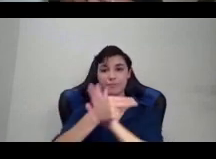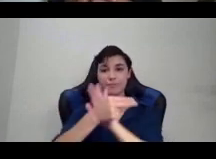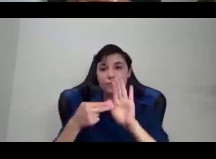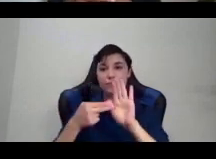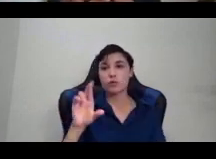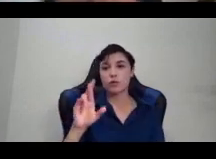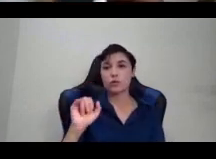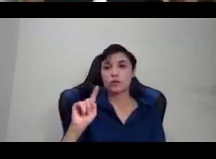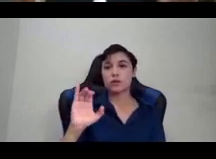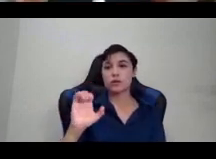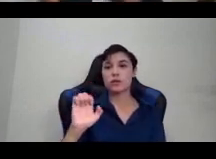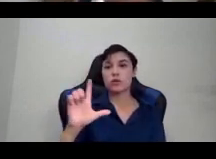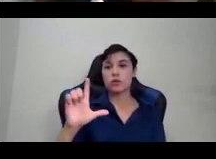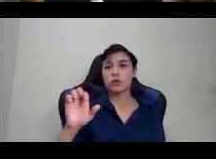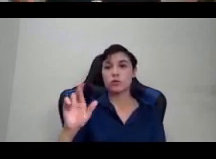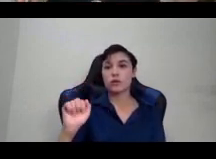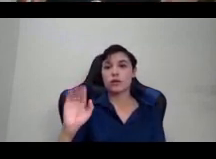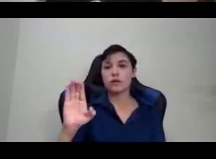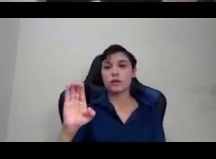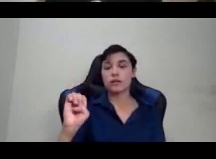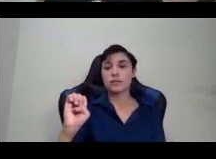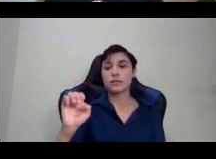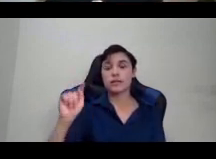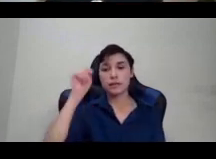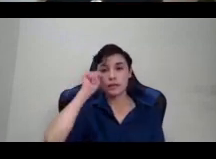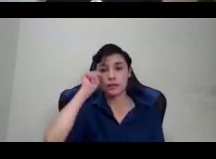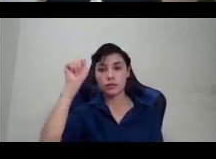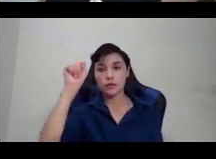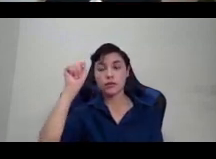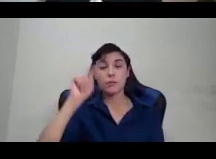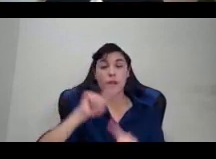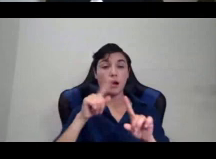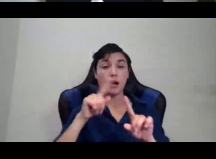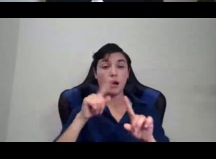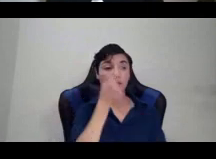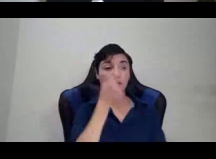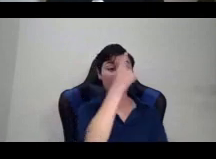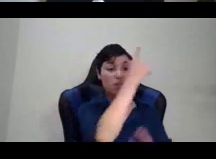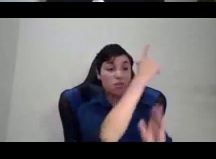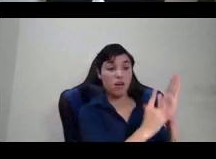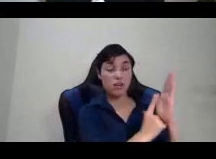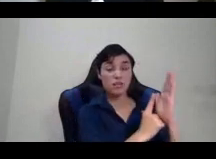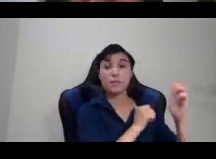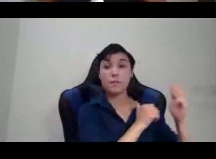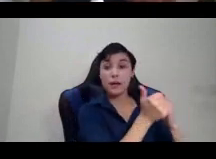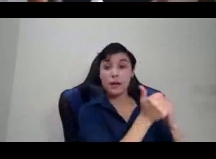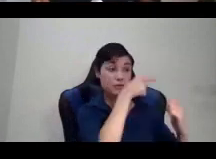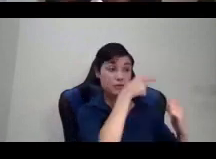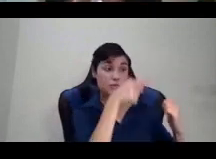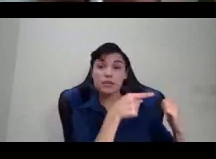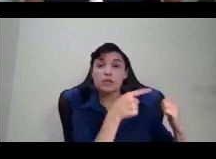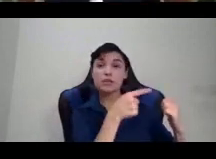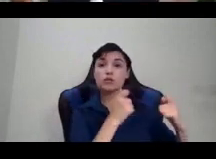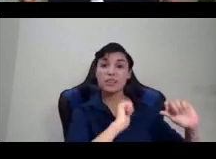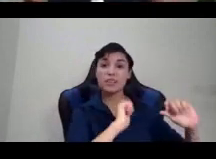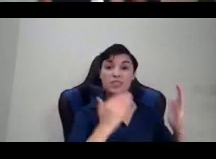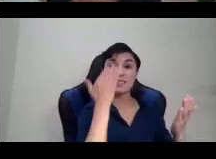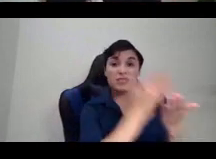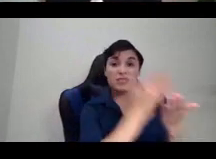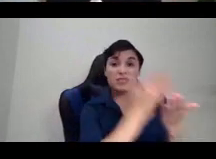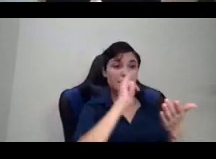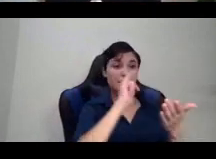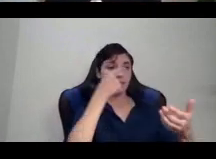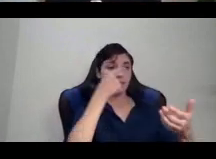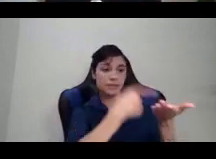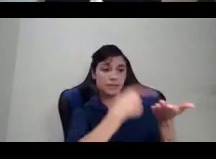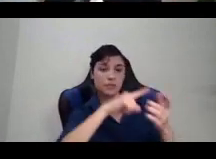any sort of critical thought about the United States, about our society, about race, about why things are the way